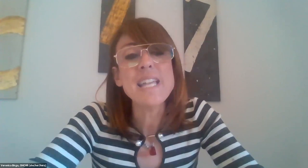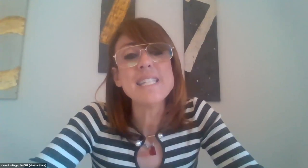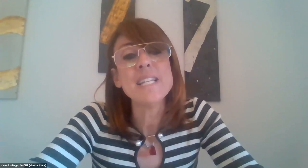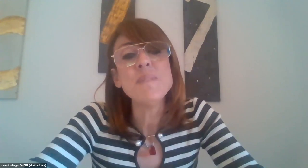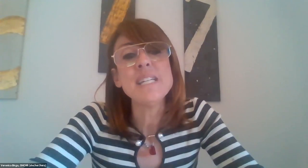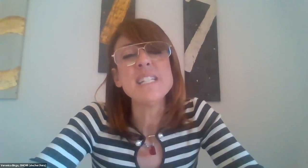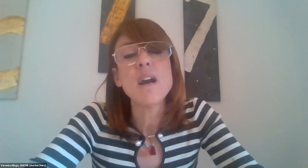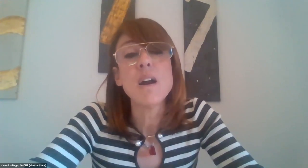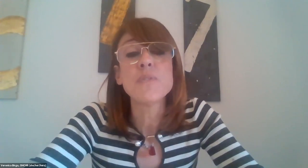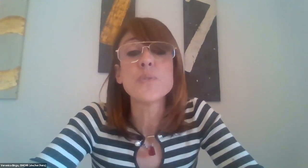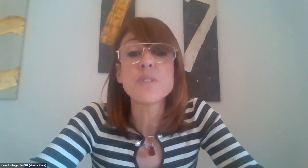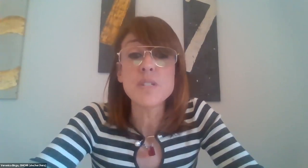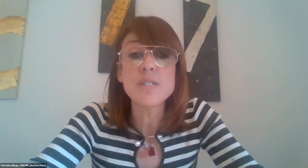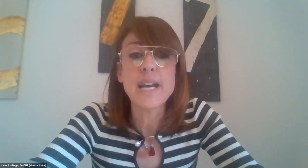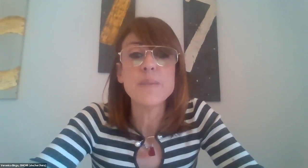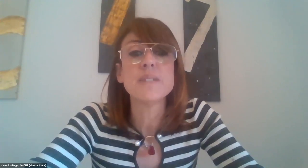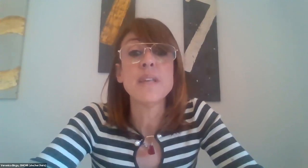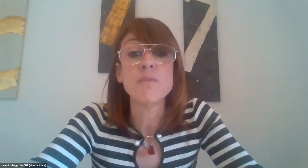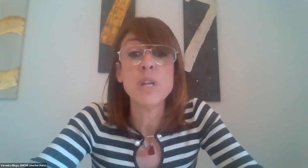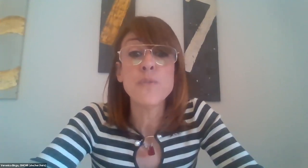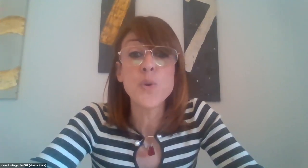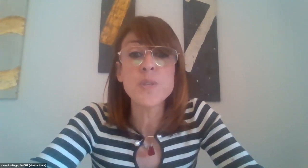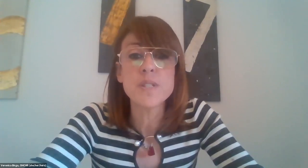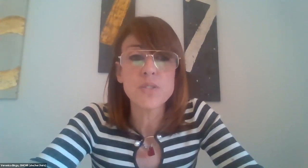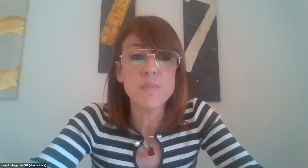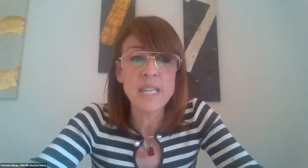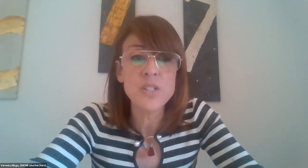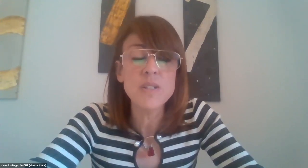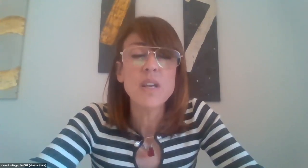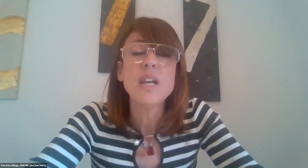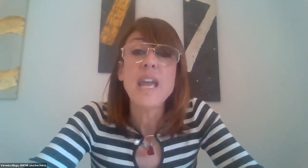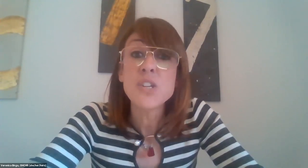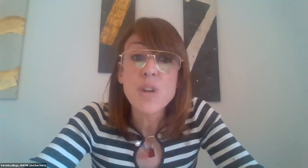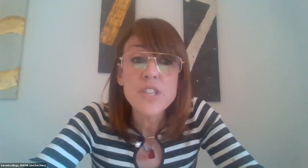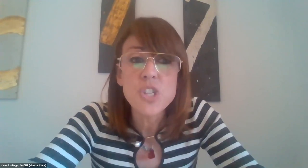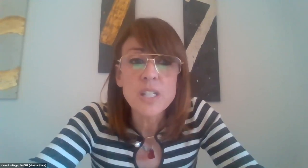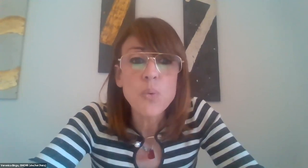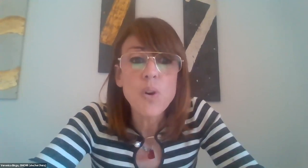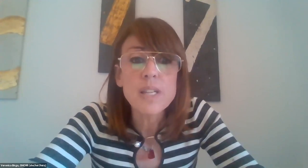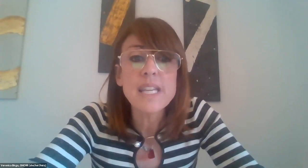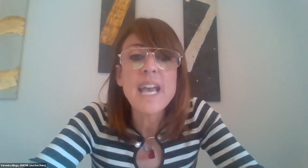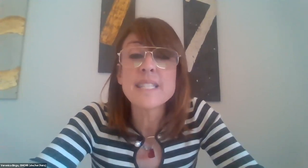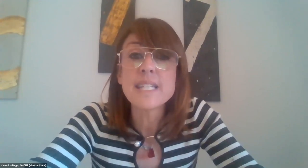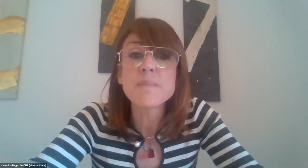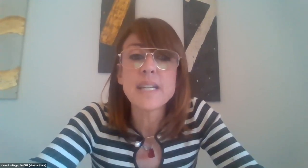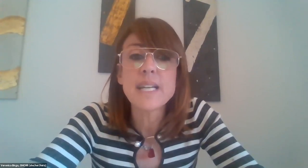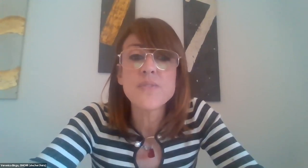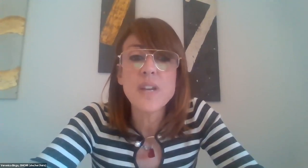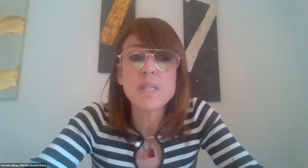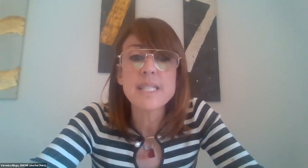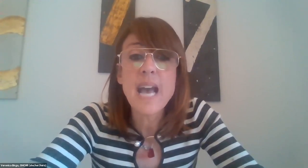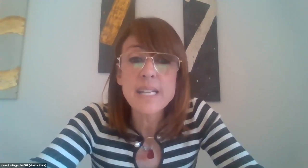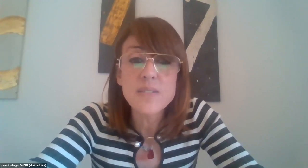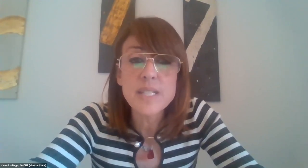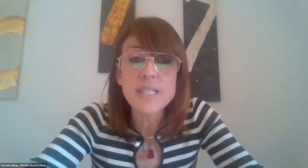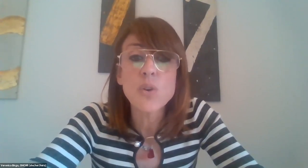and eliminating harmful stereotypes that reinforce discrimination, entrench inequality, and stigmatize